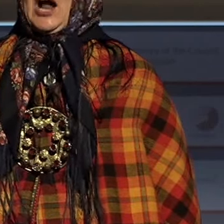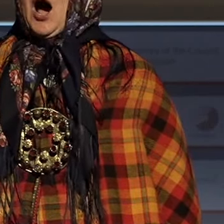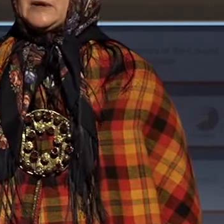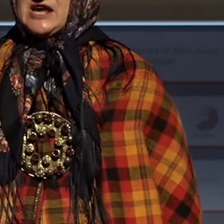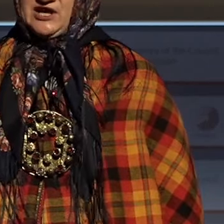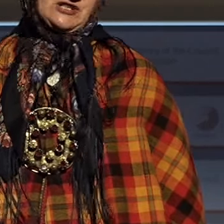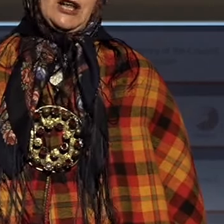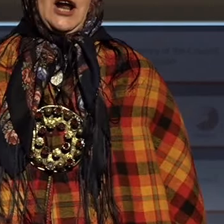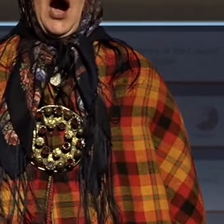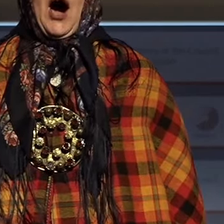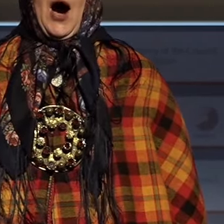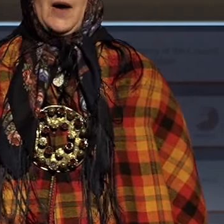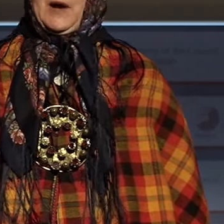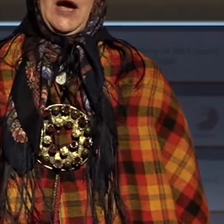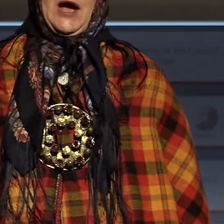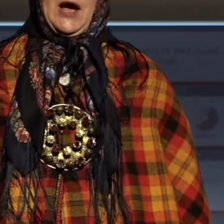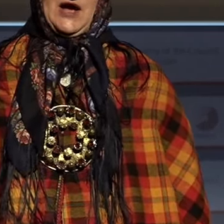a song. Yes. That